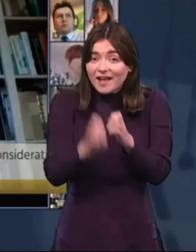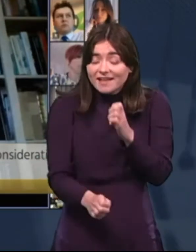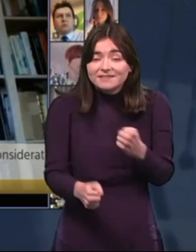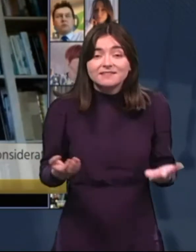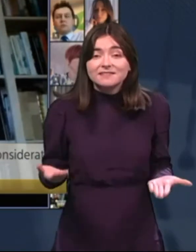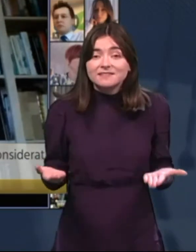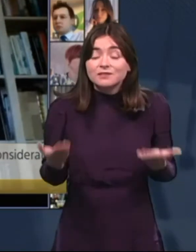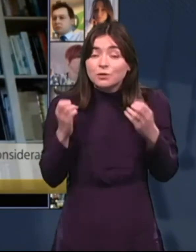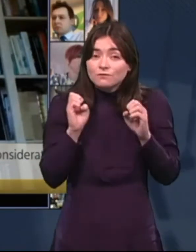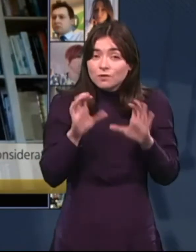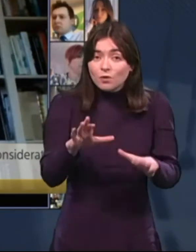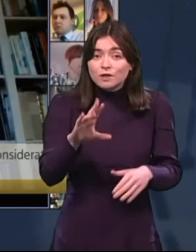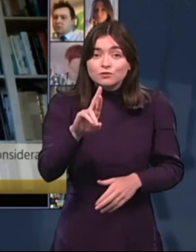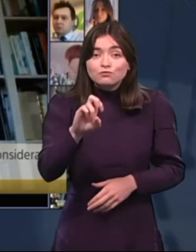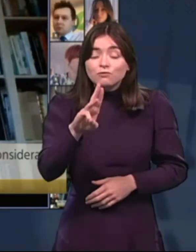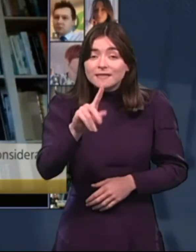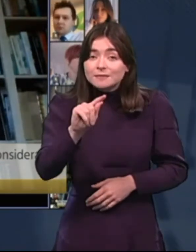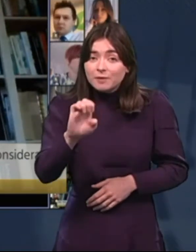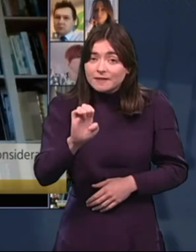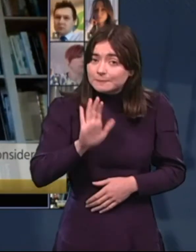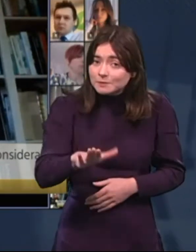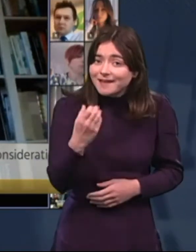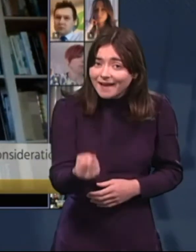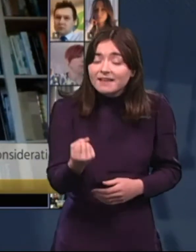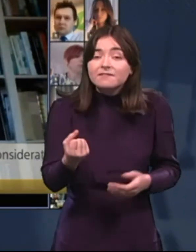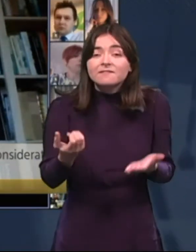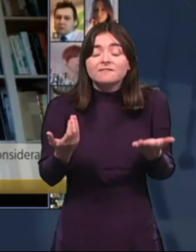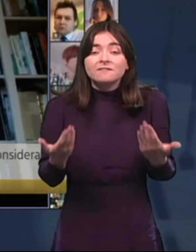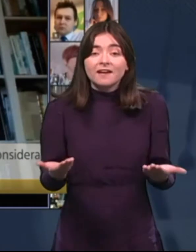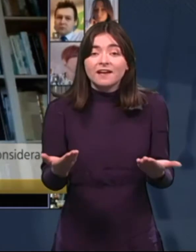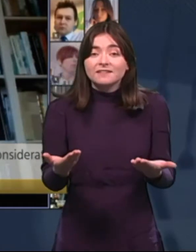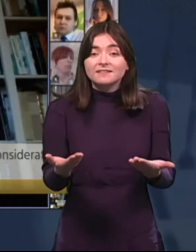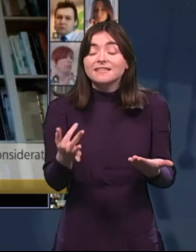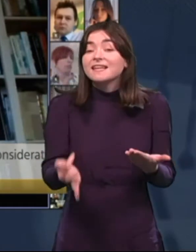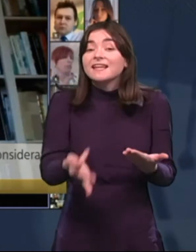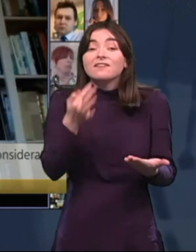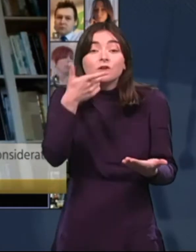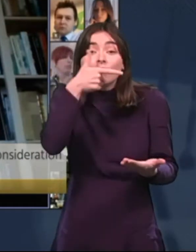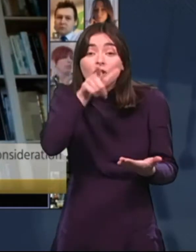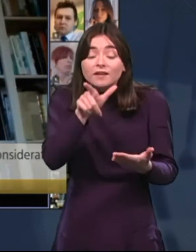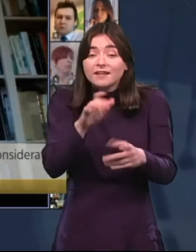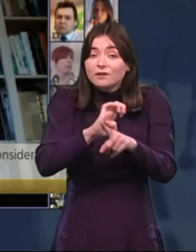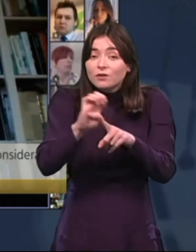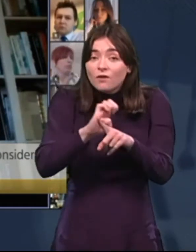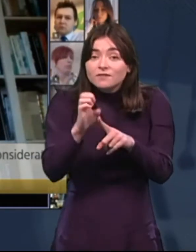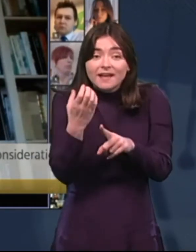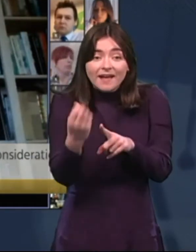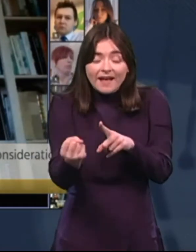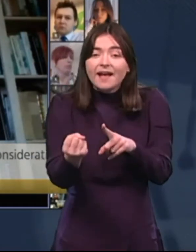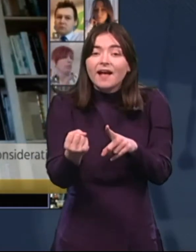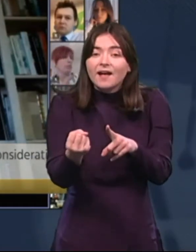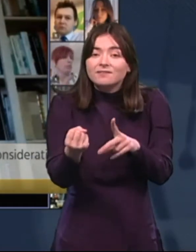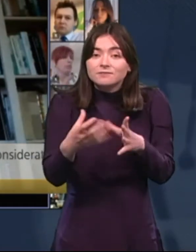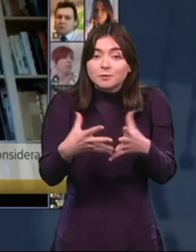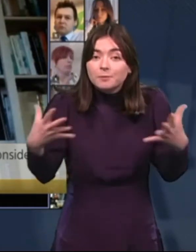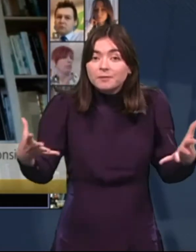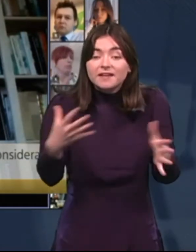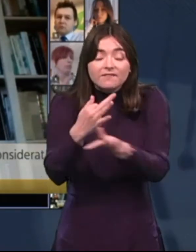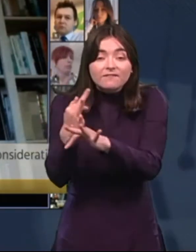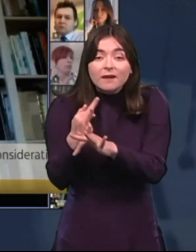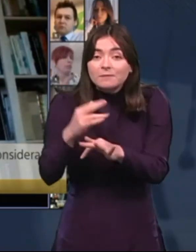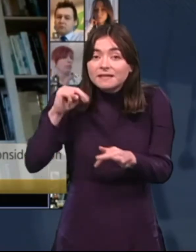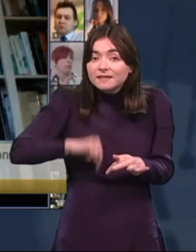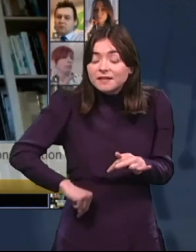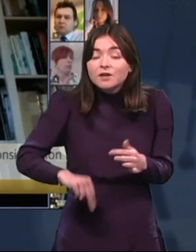respite is essential. And if you, you know, if you're lucky enough to have a large extended family nearby,